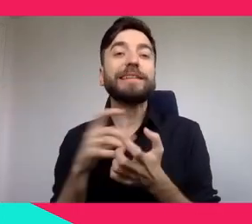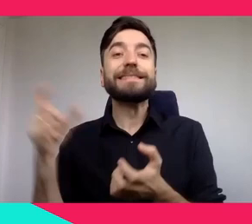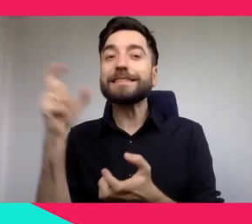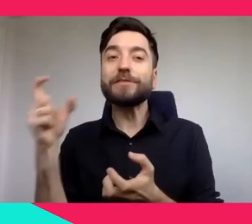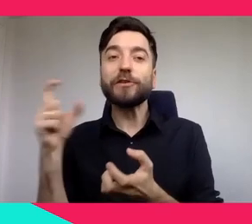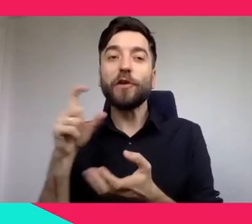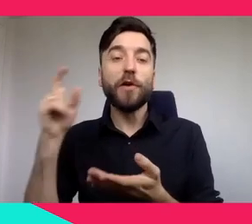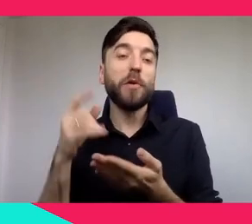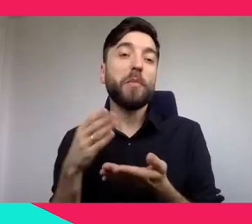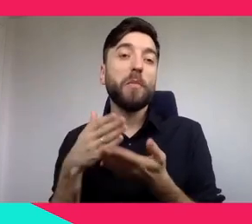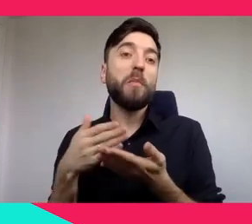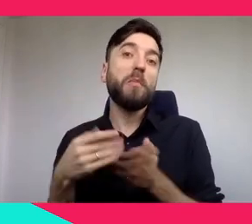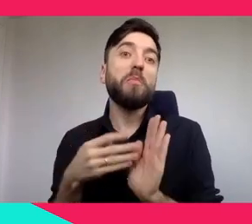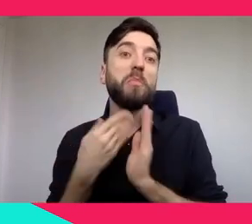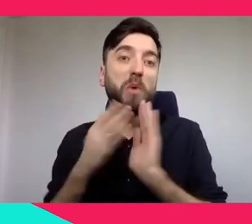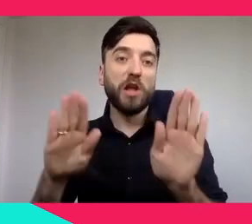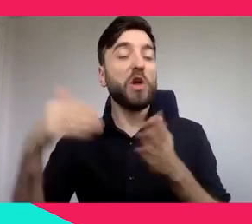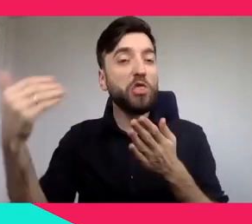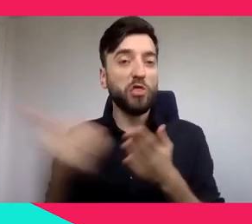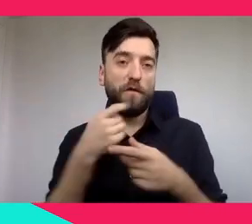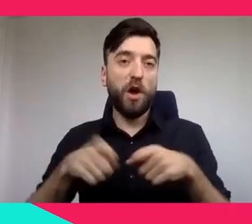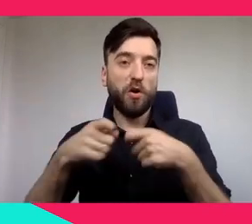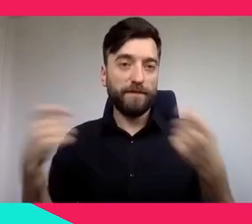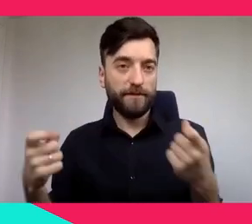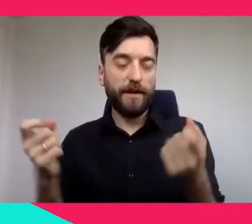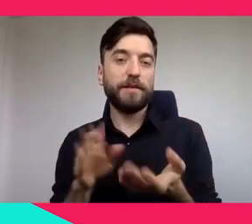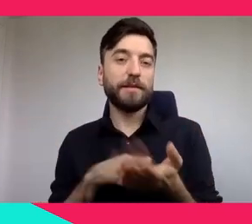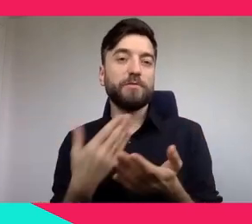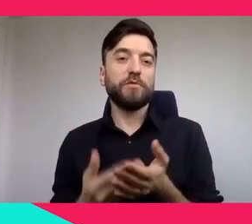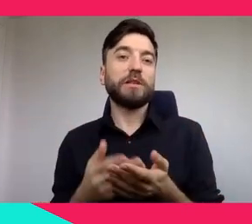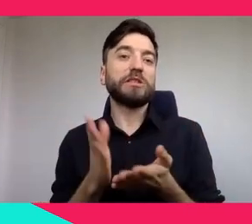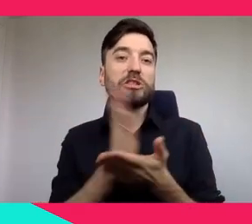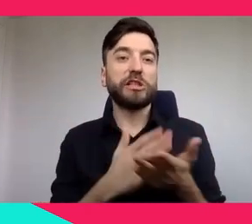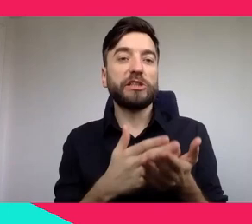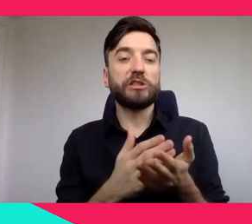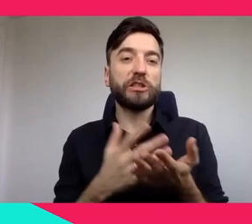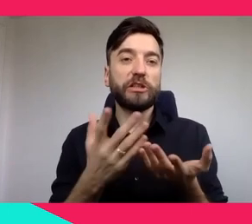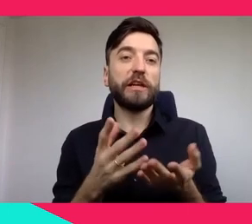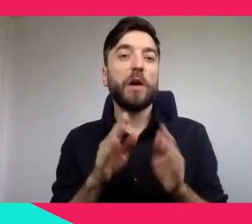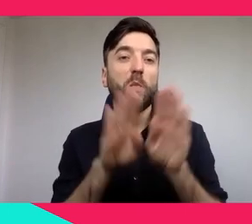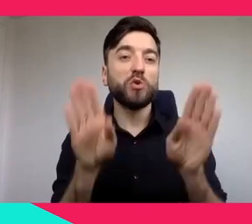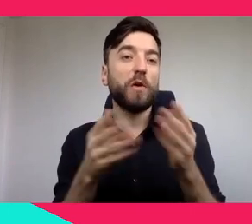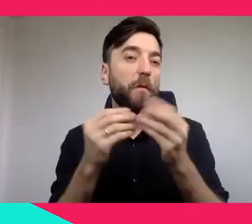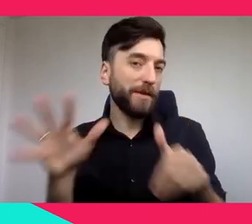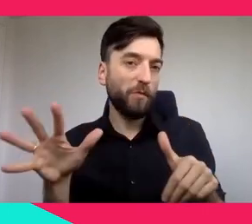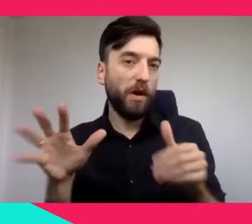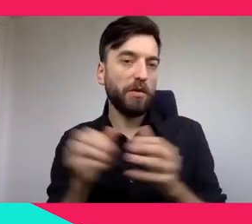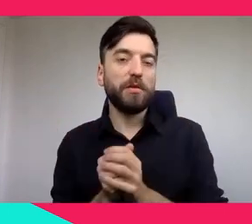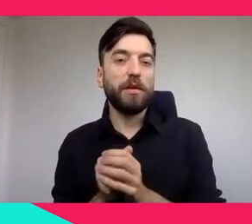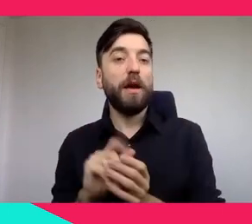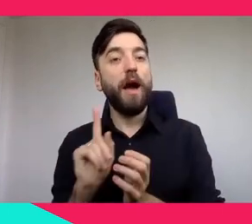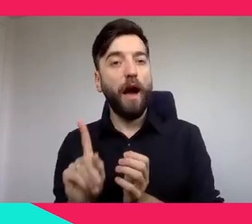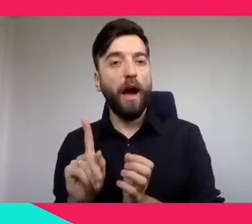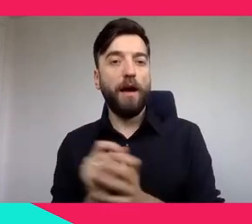virtual visits could be accessible with a fee. Especially when there is an original content inside. Co-production